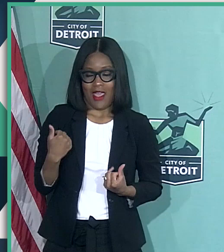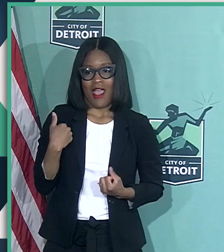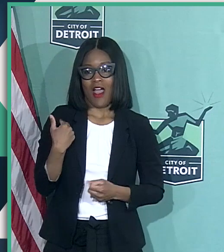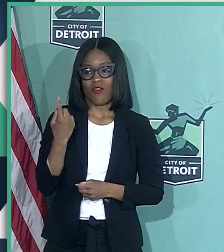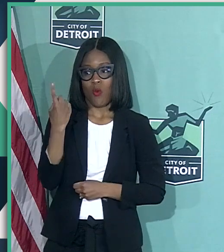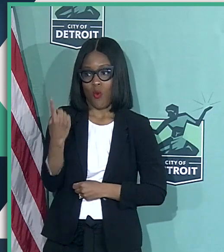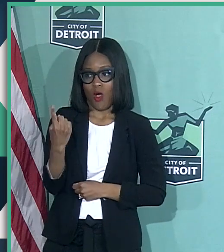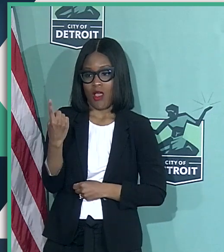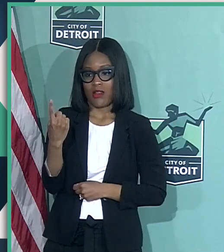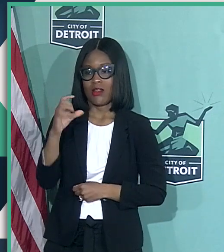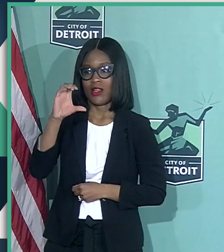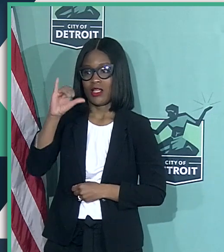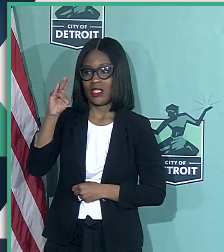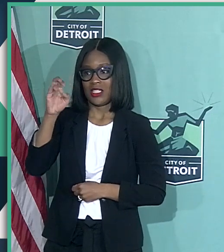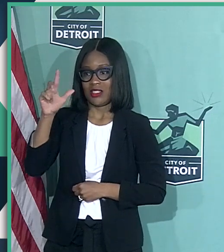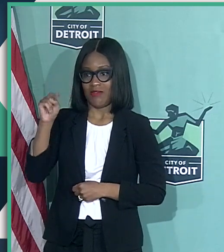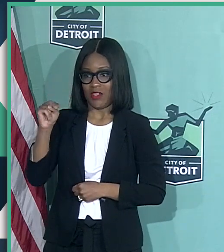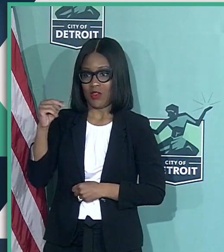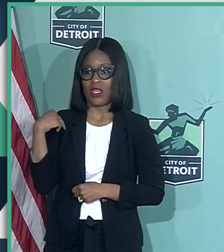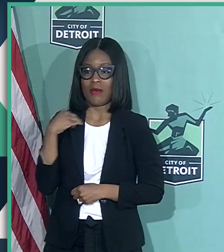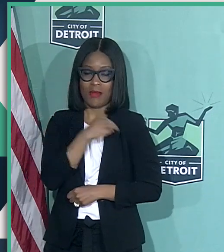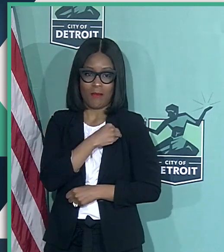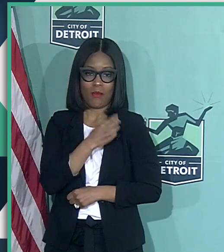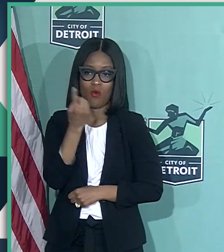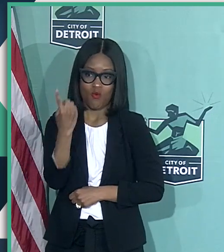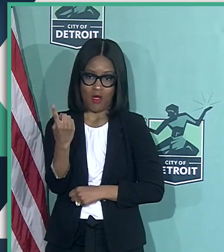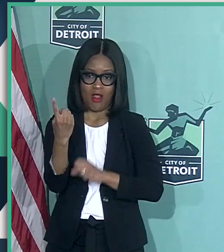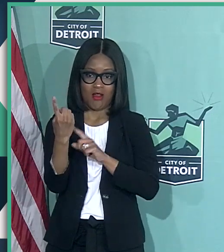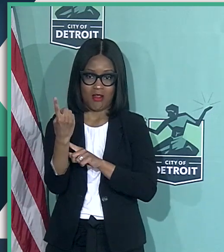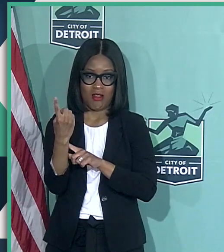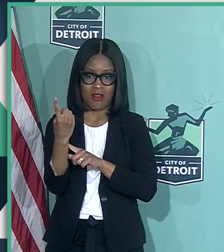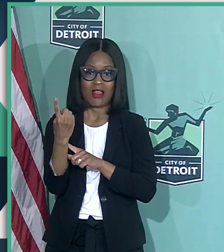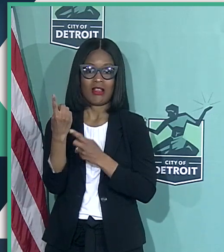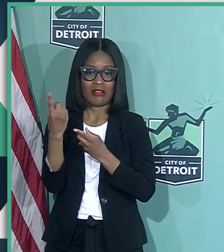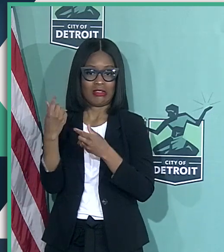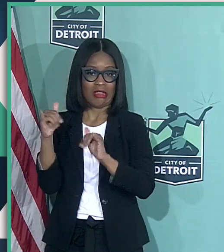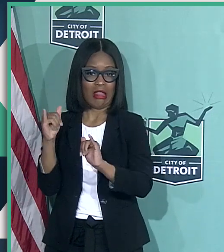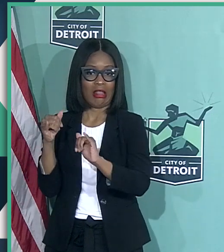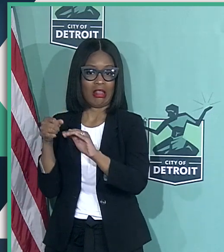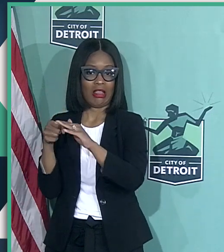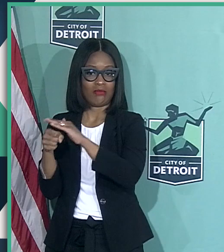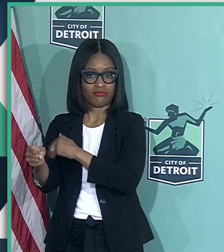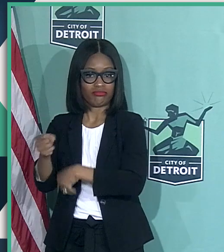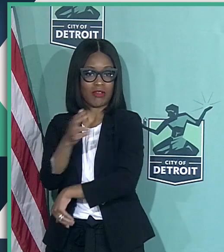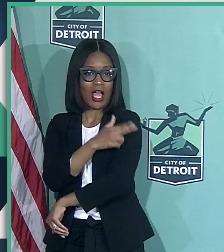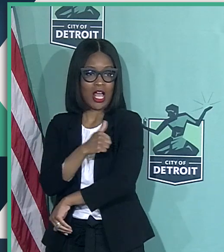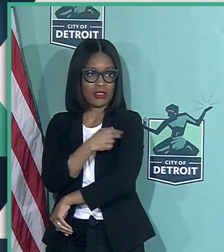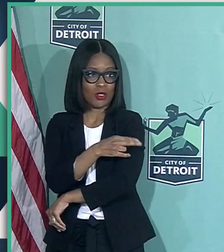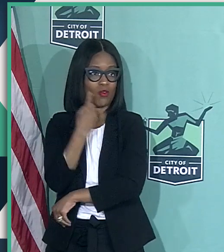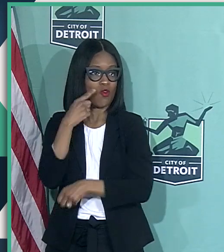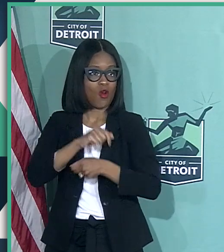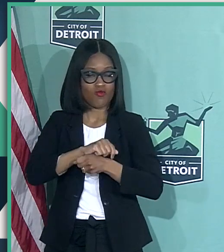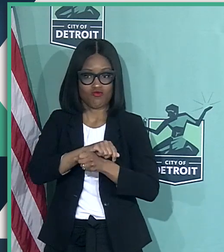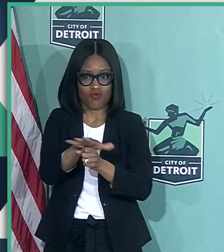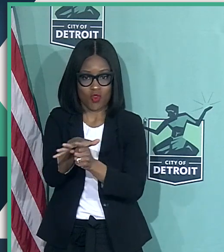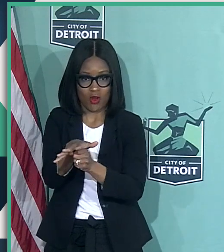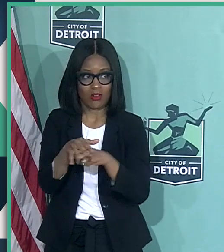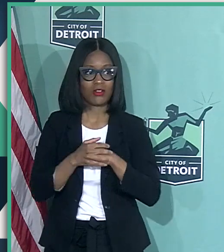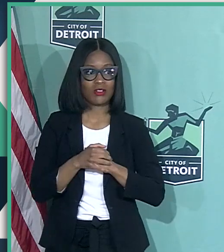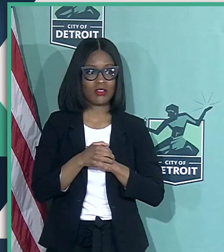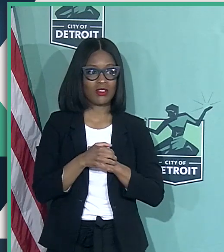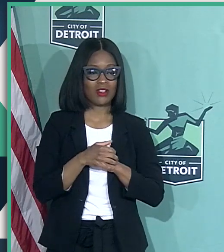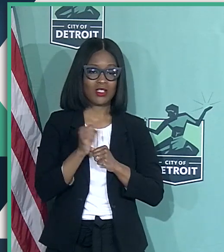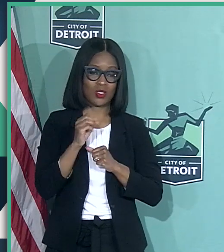a civilian member of this department, one, that remains in the hospital for COVID. So that's